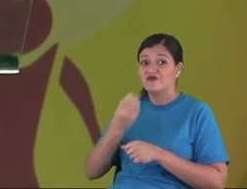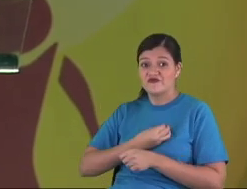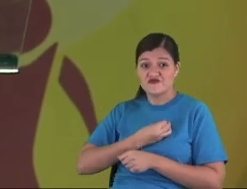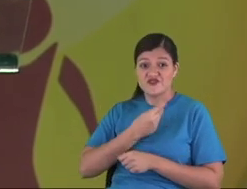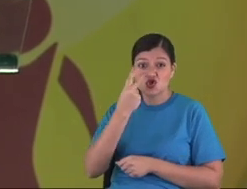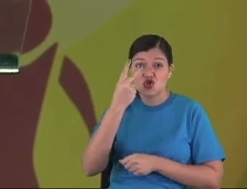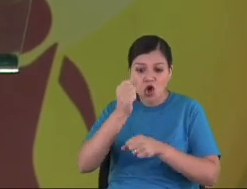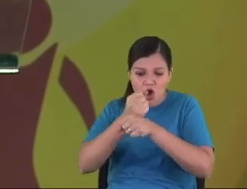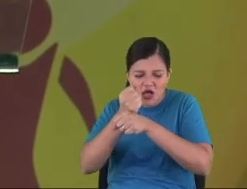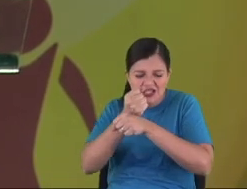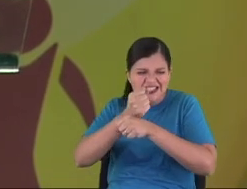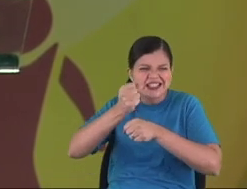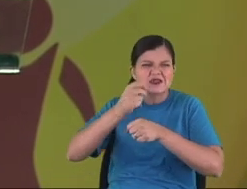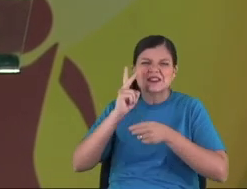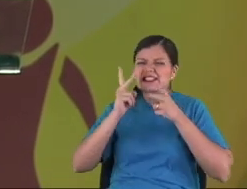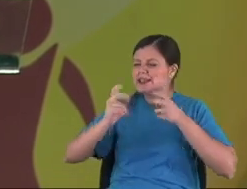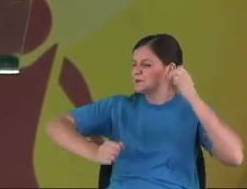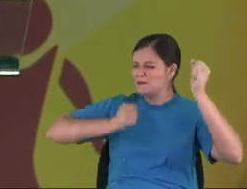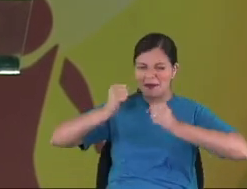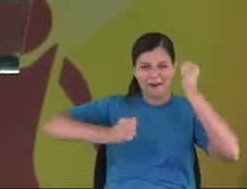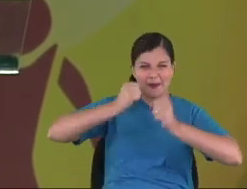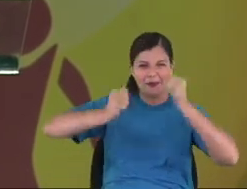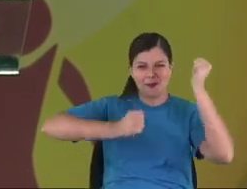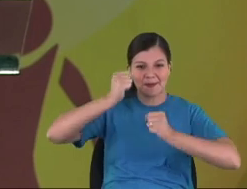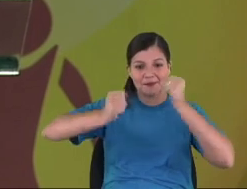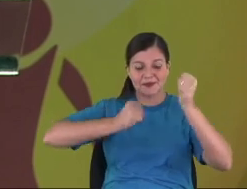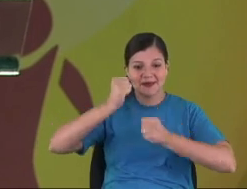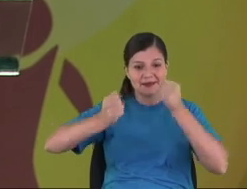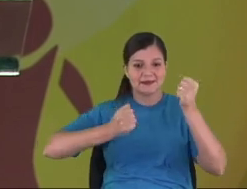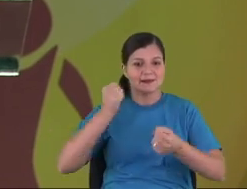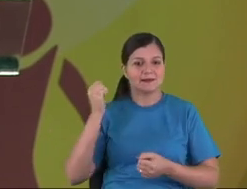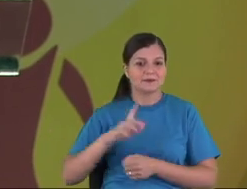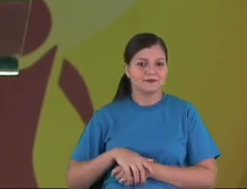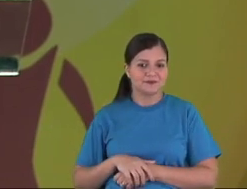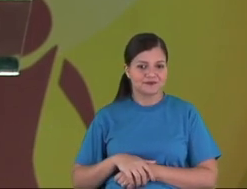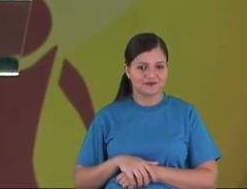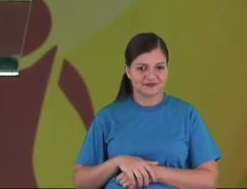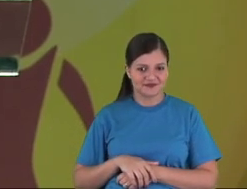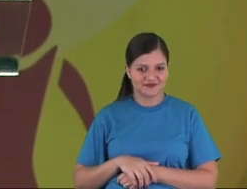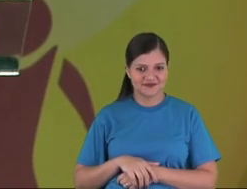childhood. Yes, because I run a lot when I was too young.